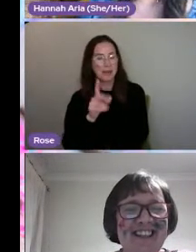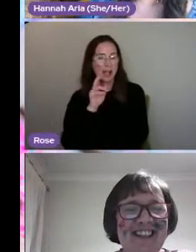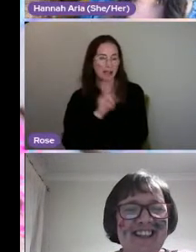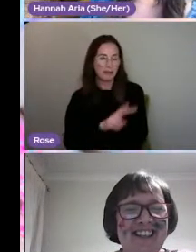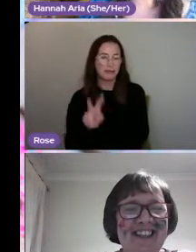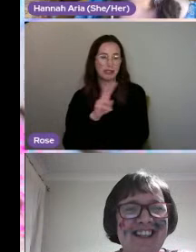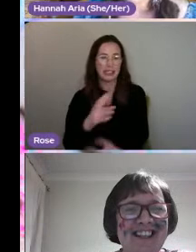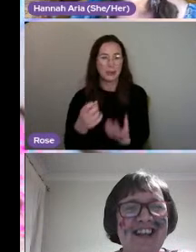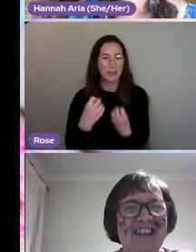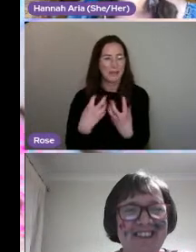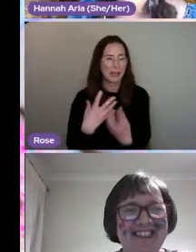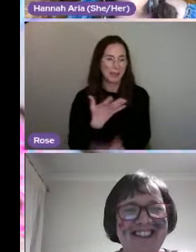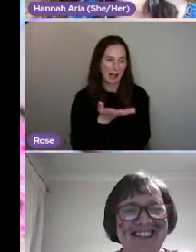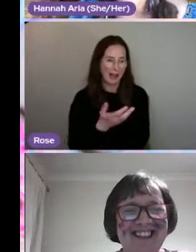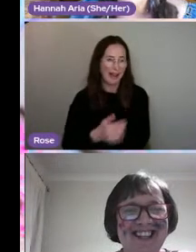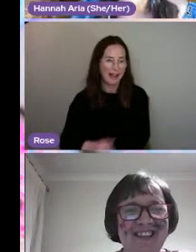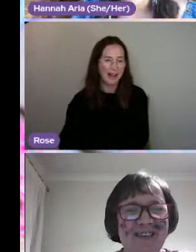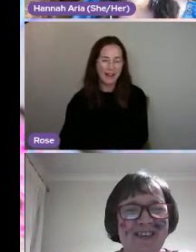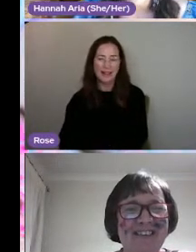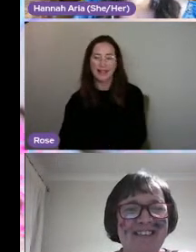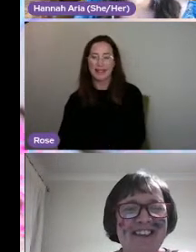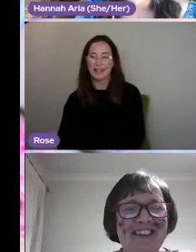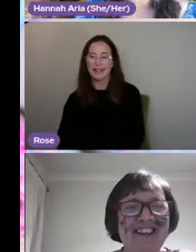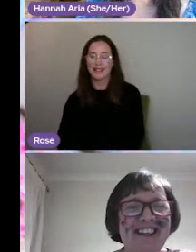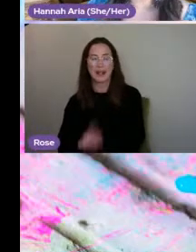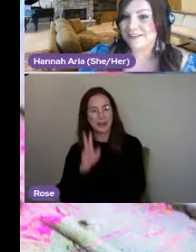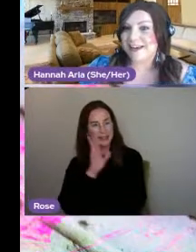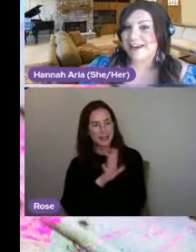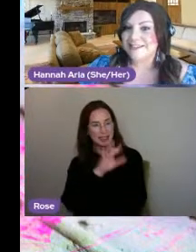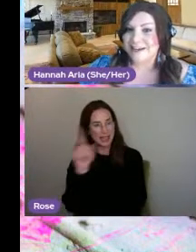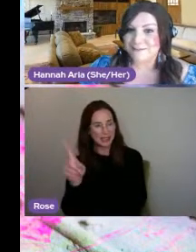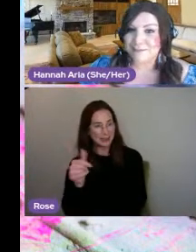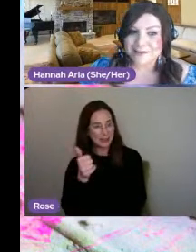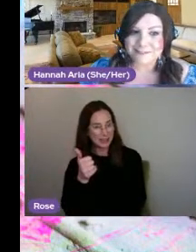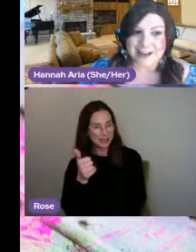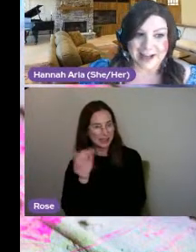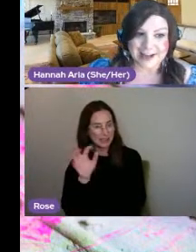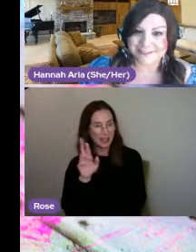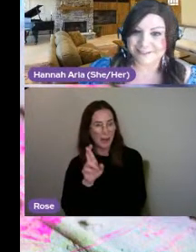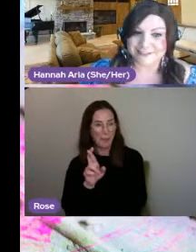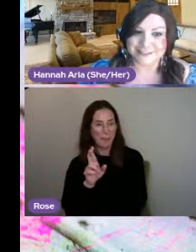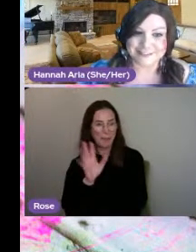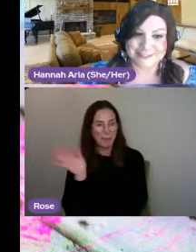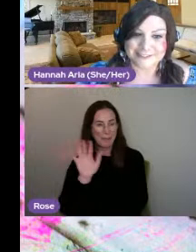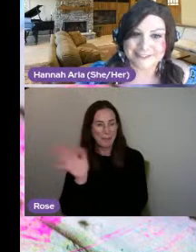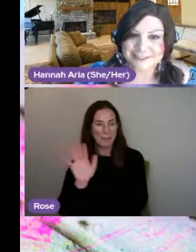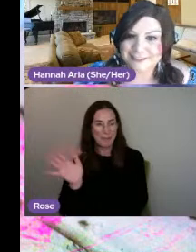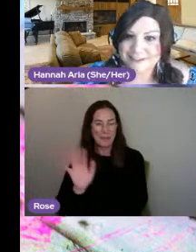lovely feedback. Yeah. And we'll see next week, hopefully. So, bye for now.